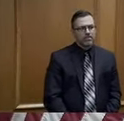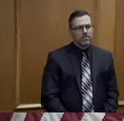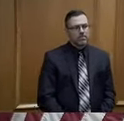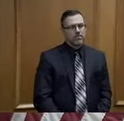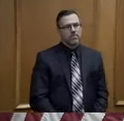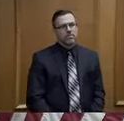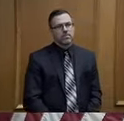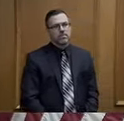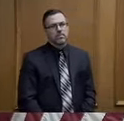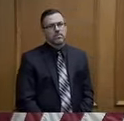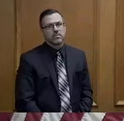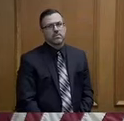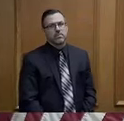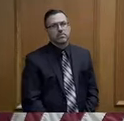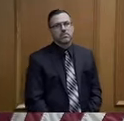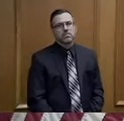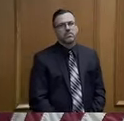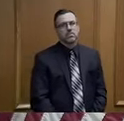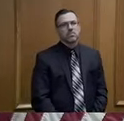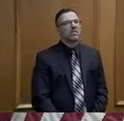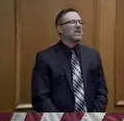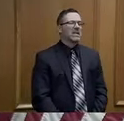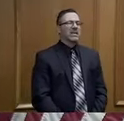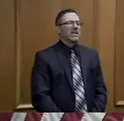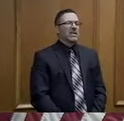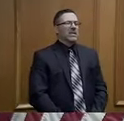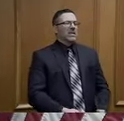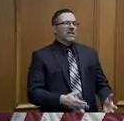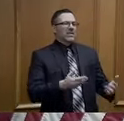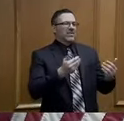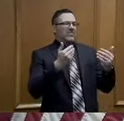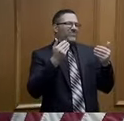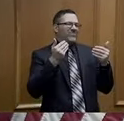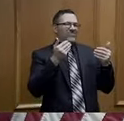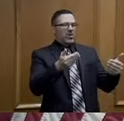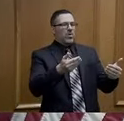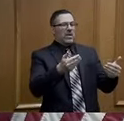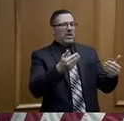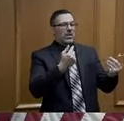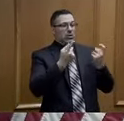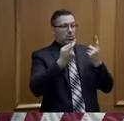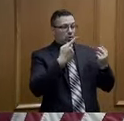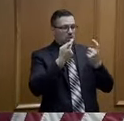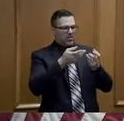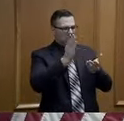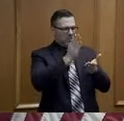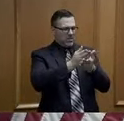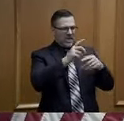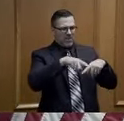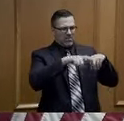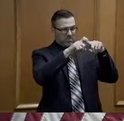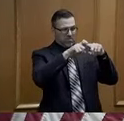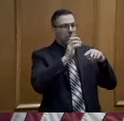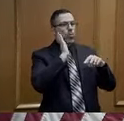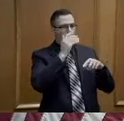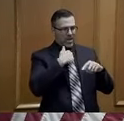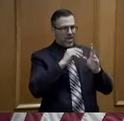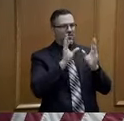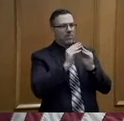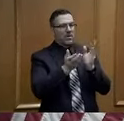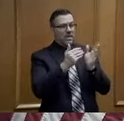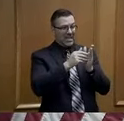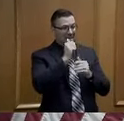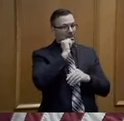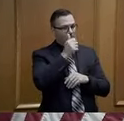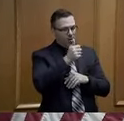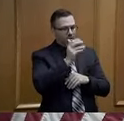You know what? All right. At this point, we'll have to suspend questions for today. We will be back tomorrow at the same time, and we'll work